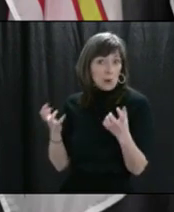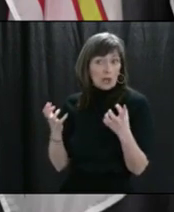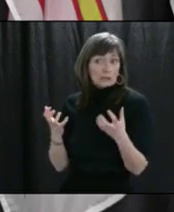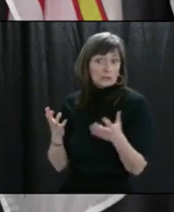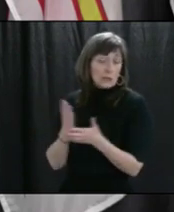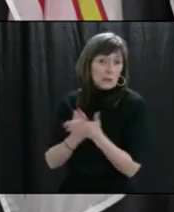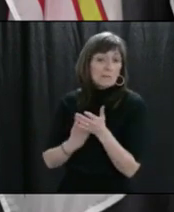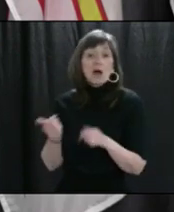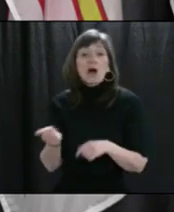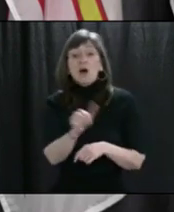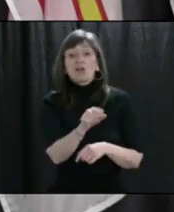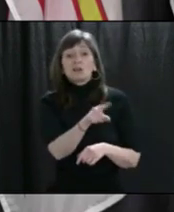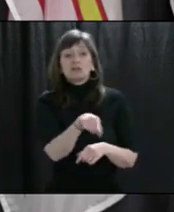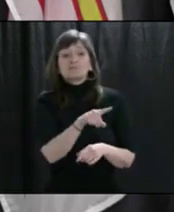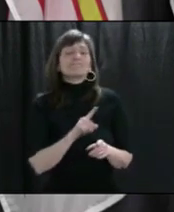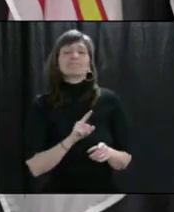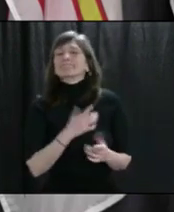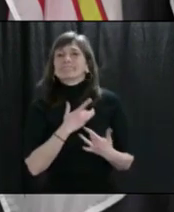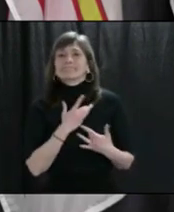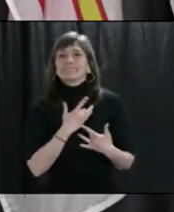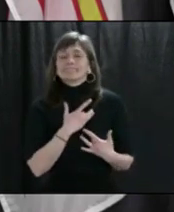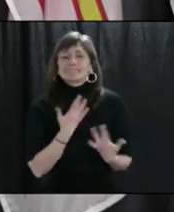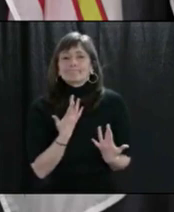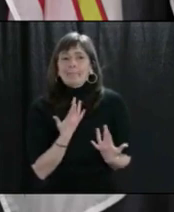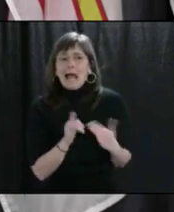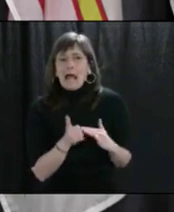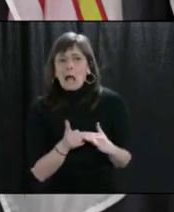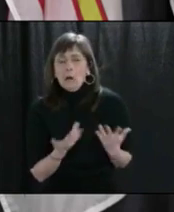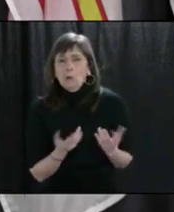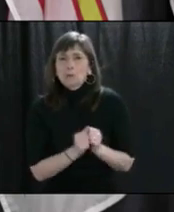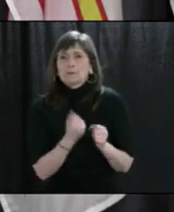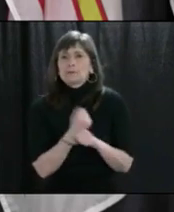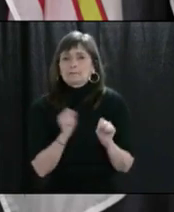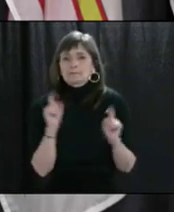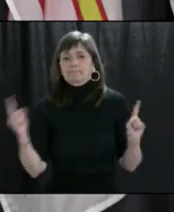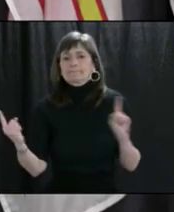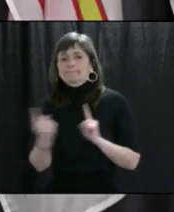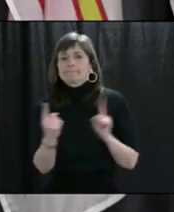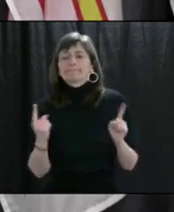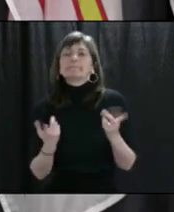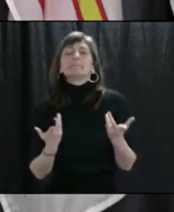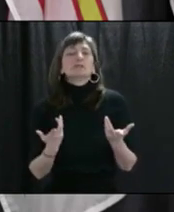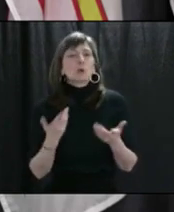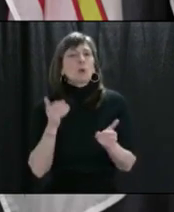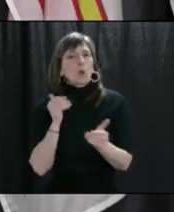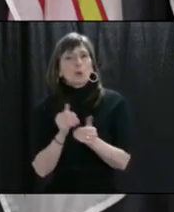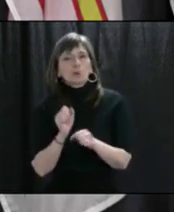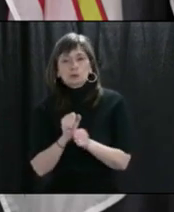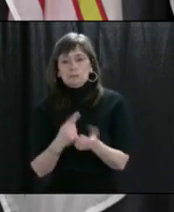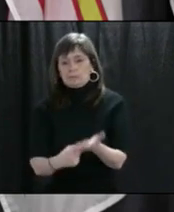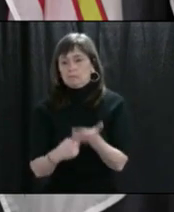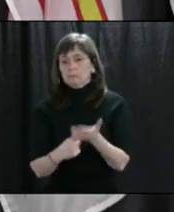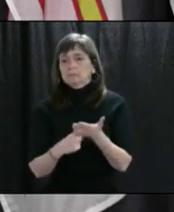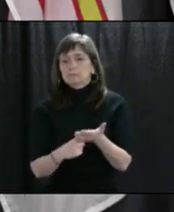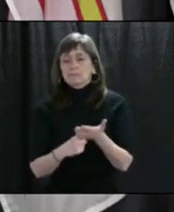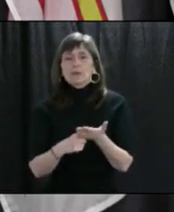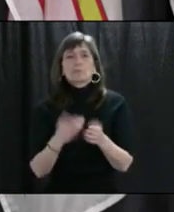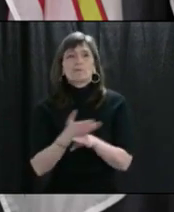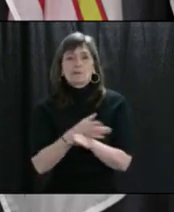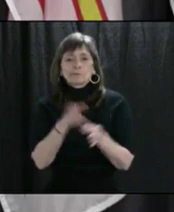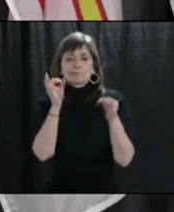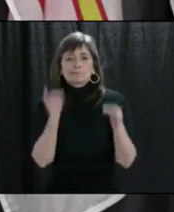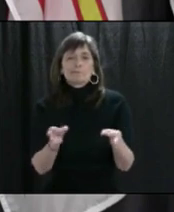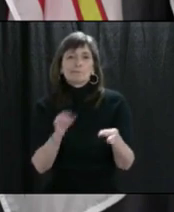and there are others who are concerned about how you do that safely. So we're working very closely with the industry to make a final determination